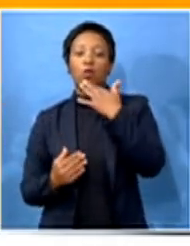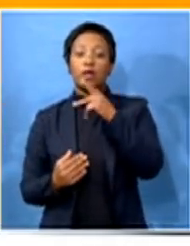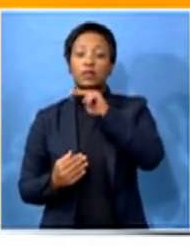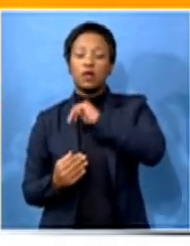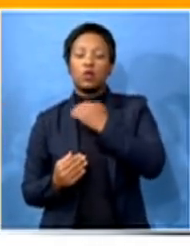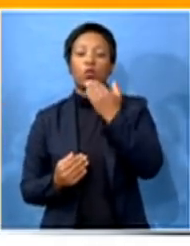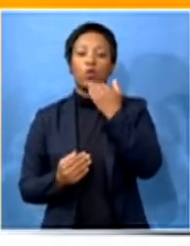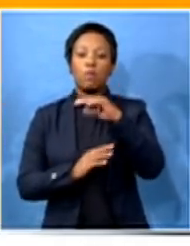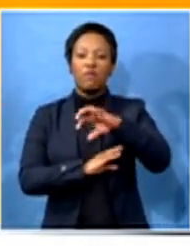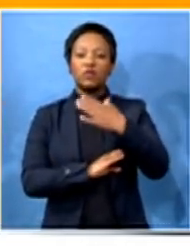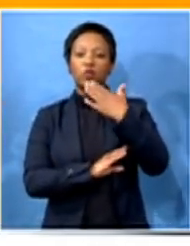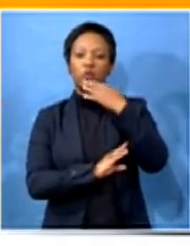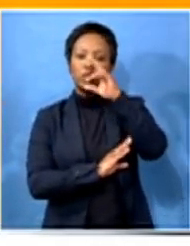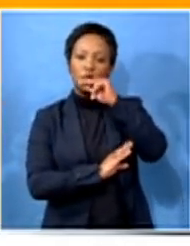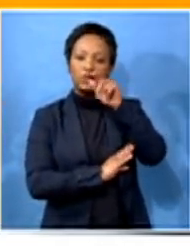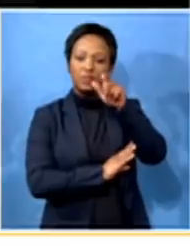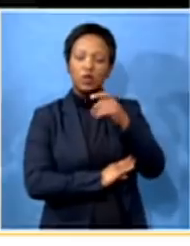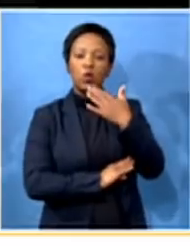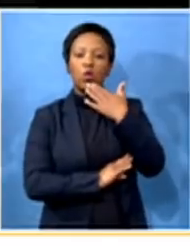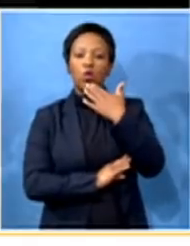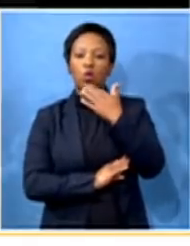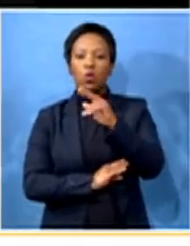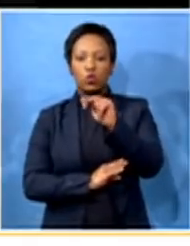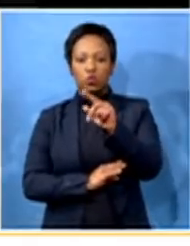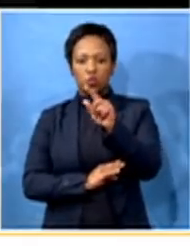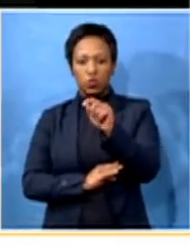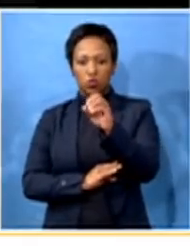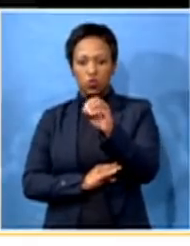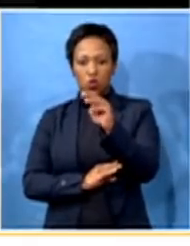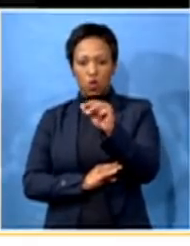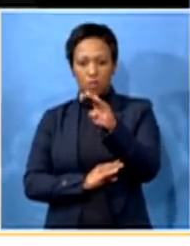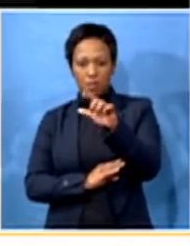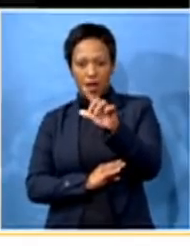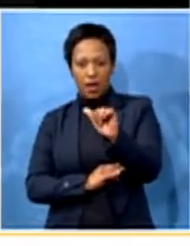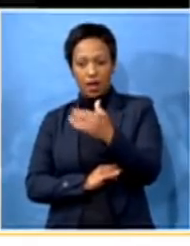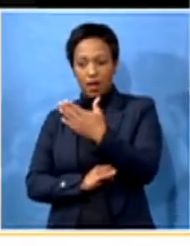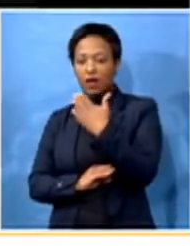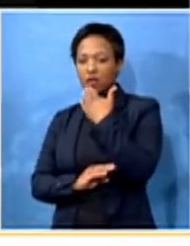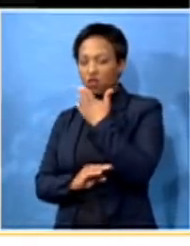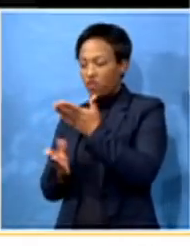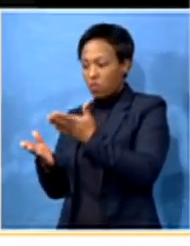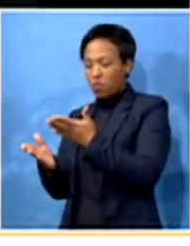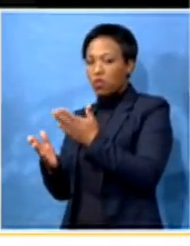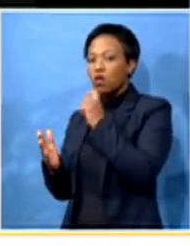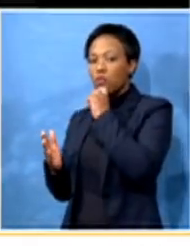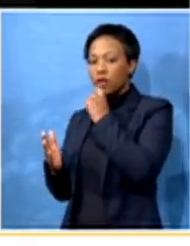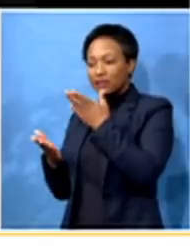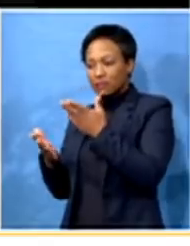ANC spokesperson Nklaganipo Ntombela. Mr. Ntombela, thanks so much for speaking to us here on Morning Live. Welcome.